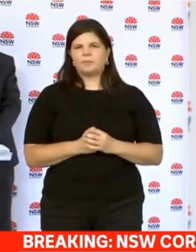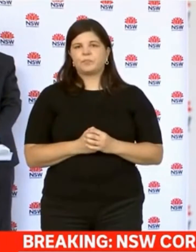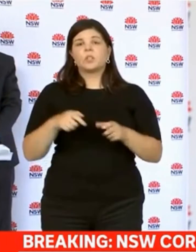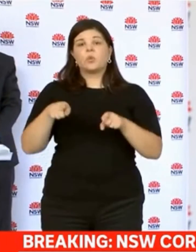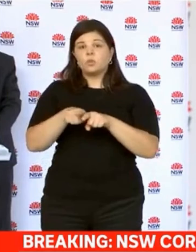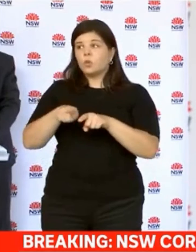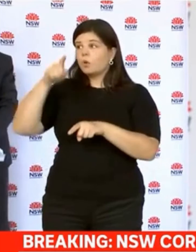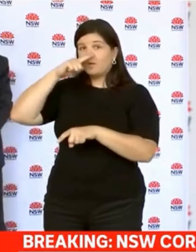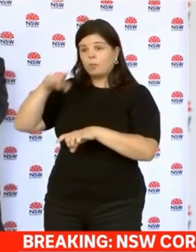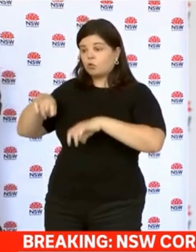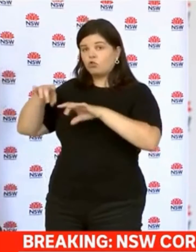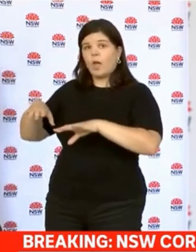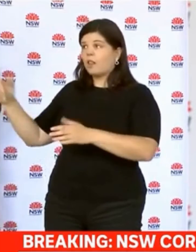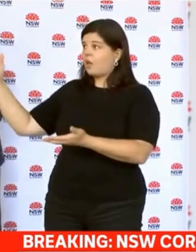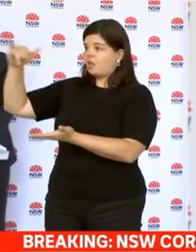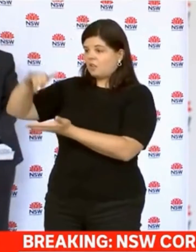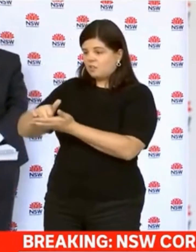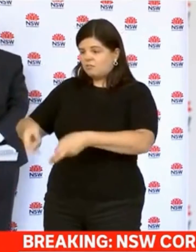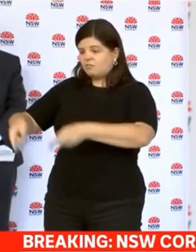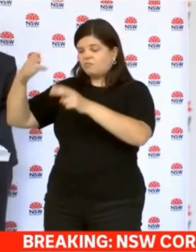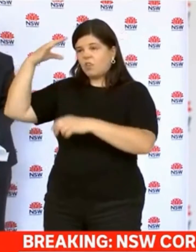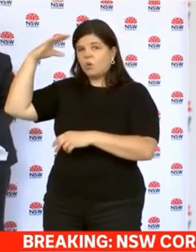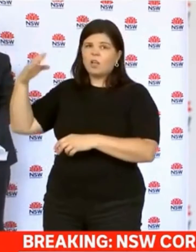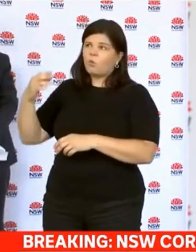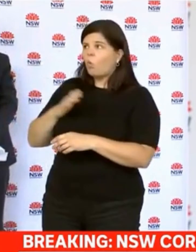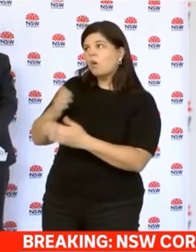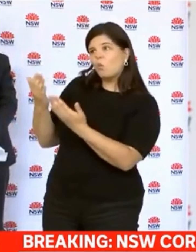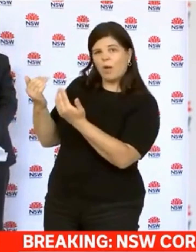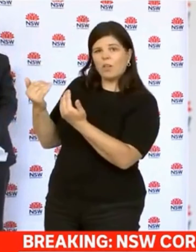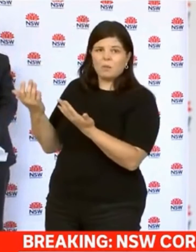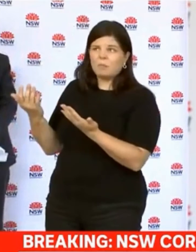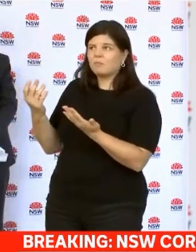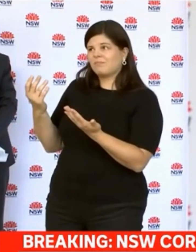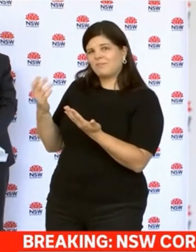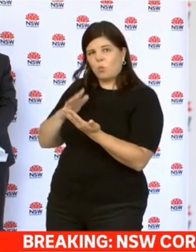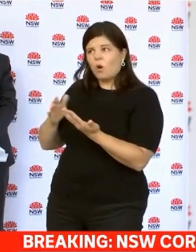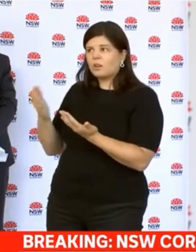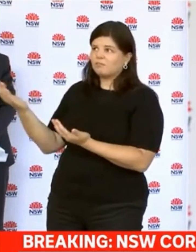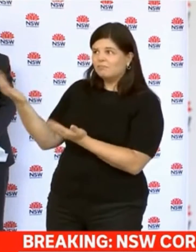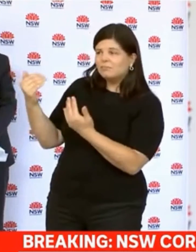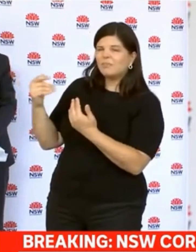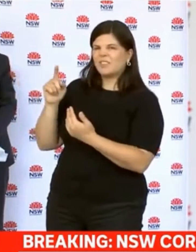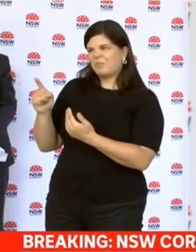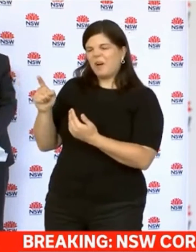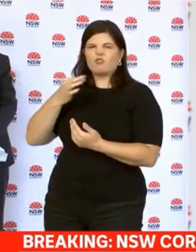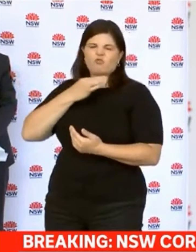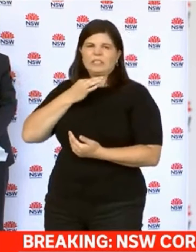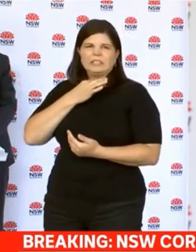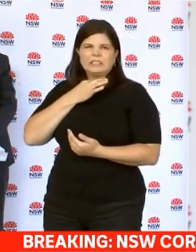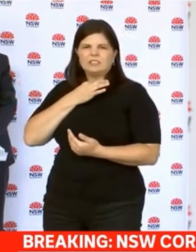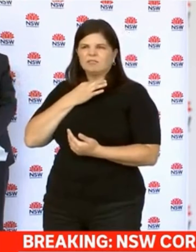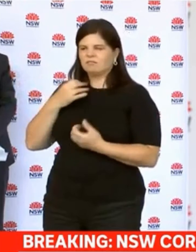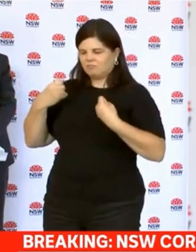coming back to Australia, you do have to accept that the disease is still there. And I don't think there's any state